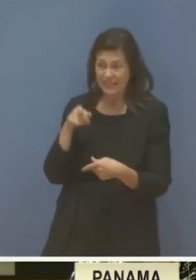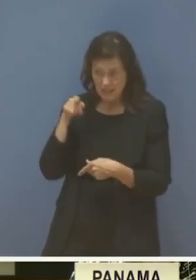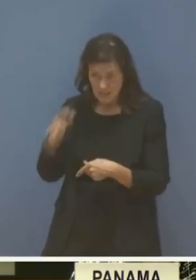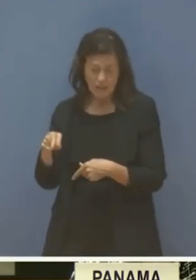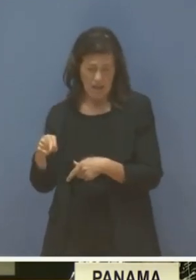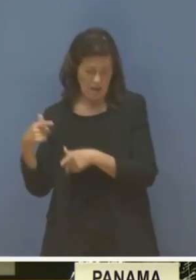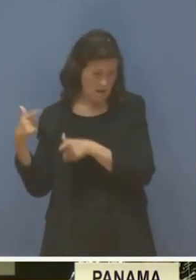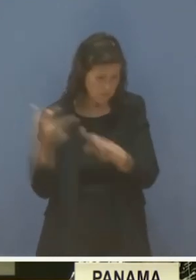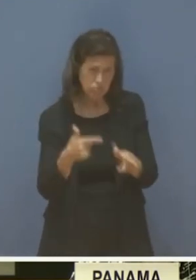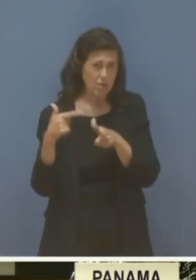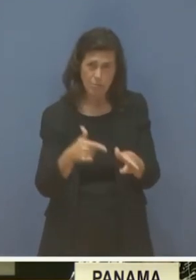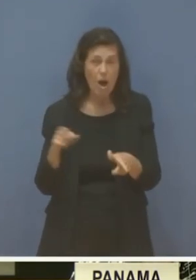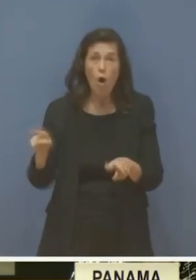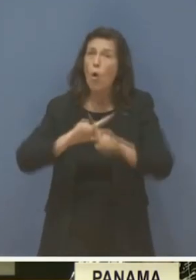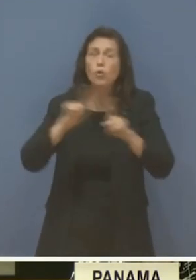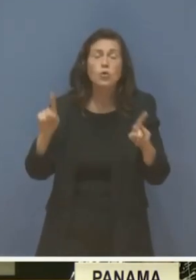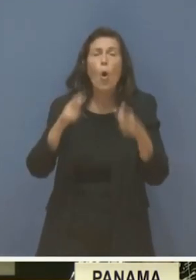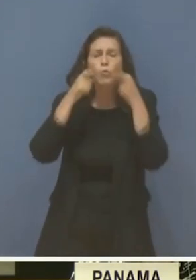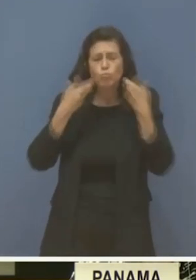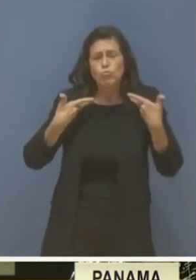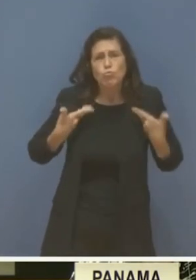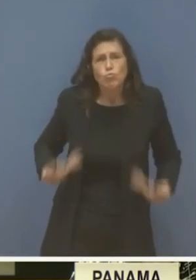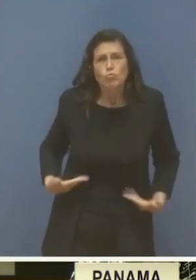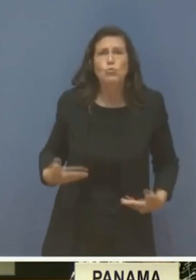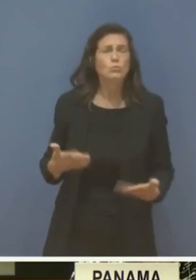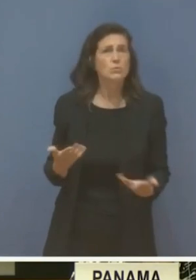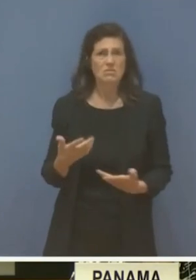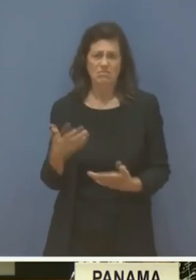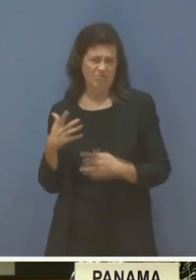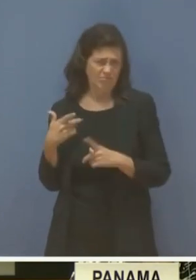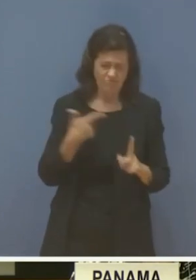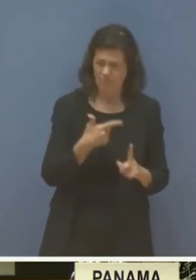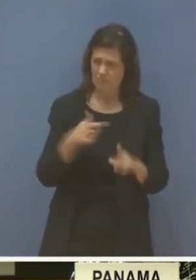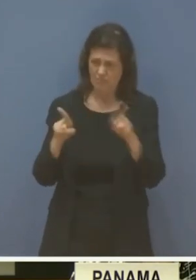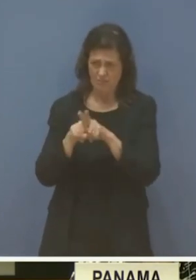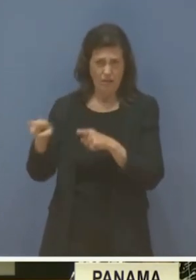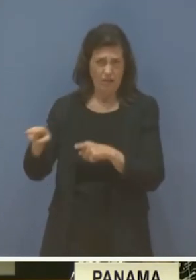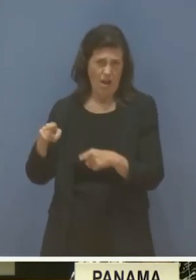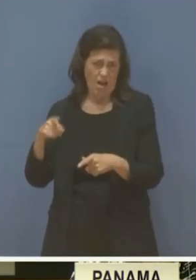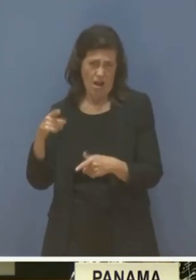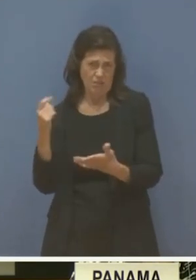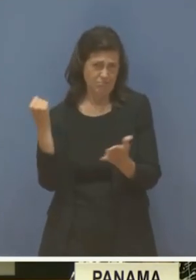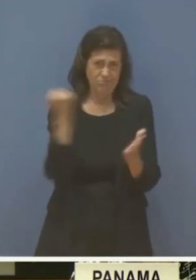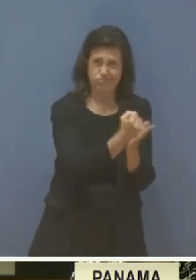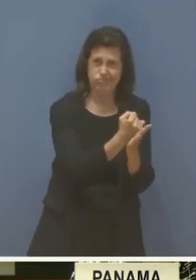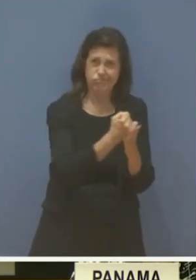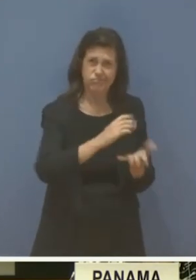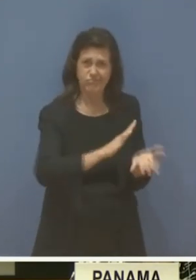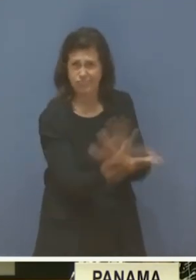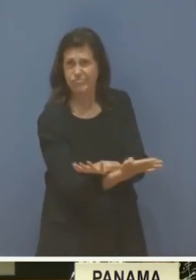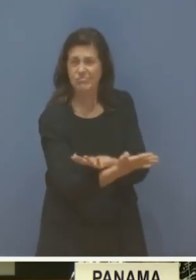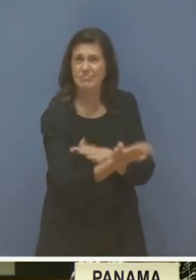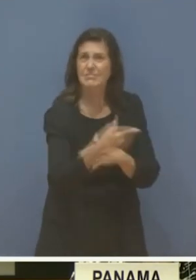inhumane and our ethnic cleansing of Atsakh. Today, need to defend militarization from outside